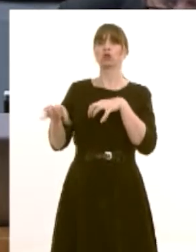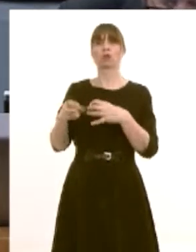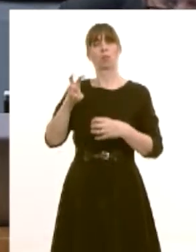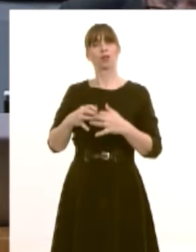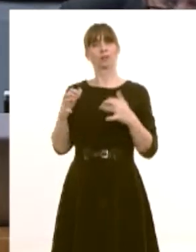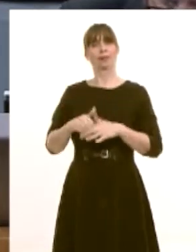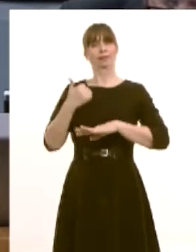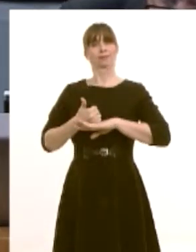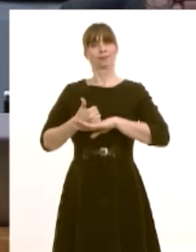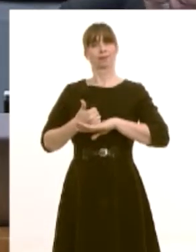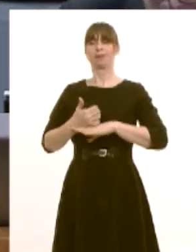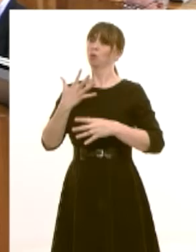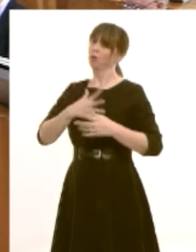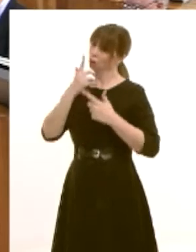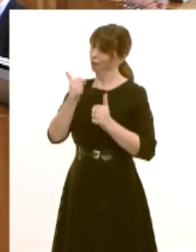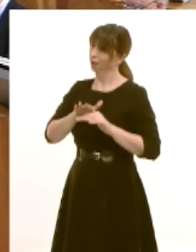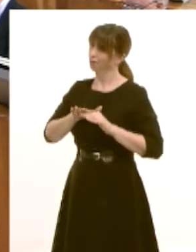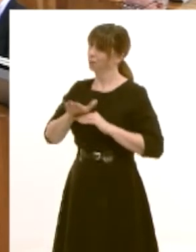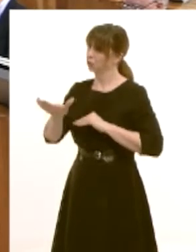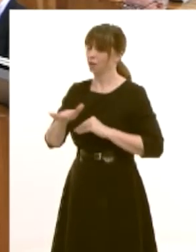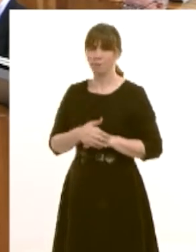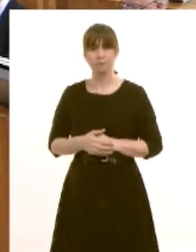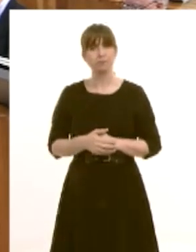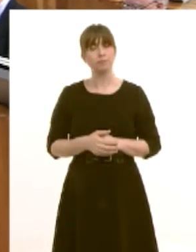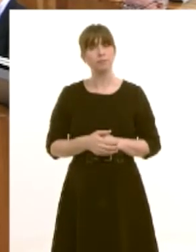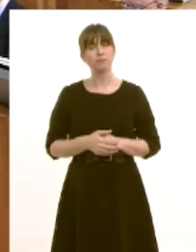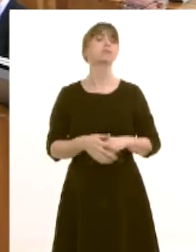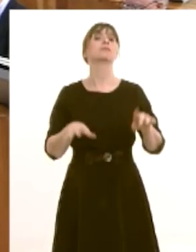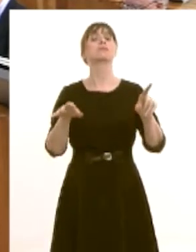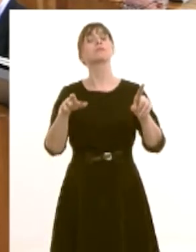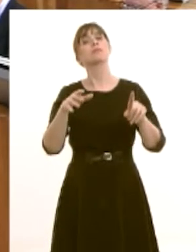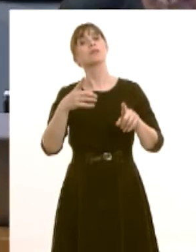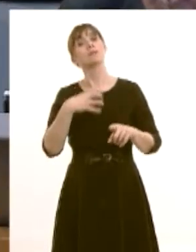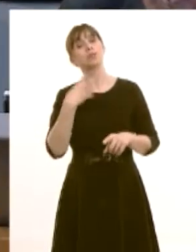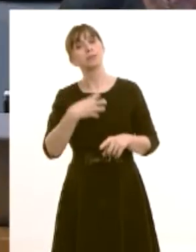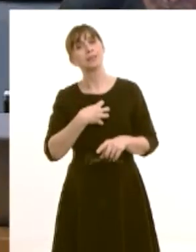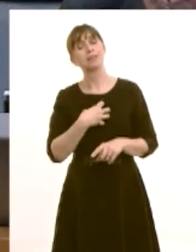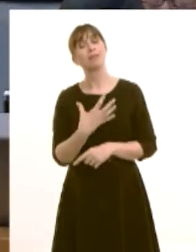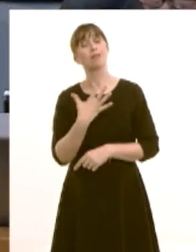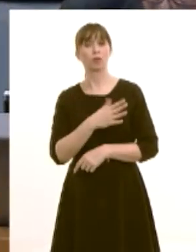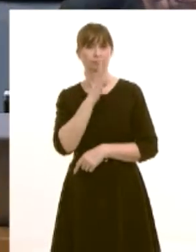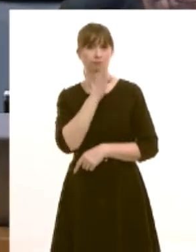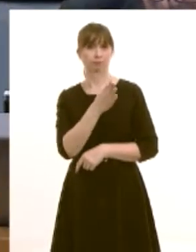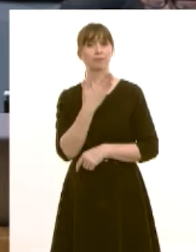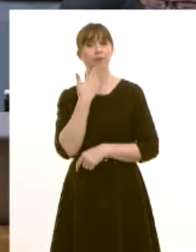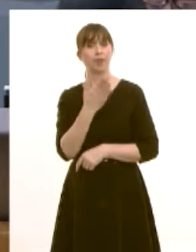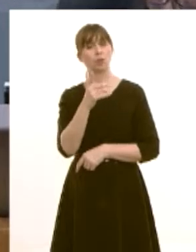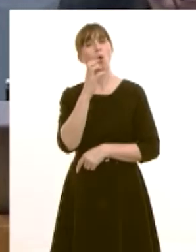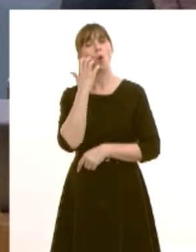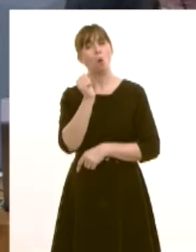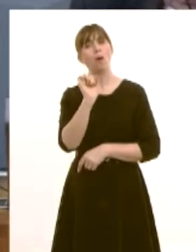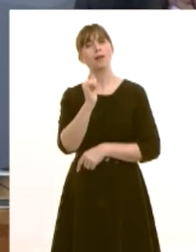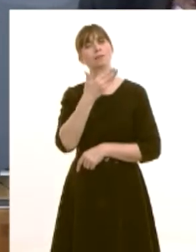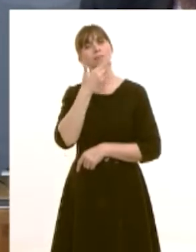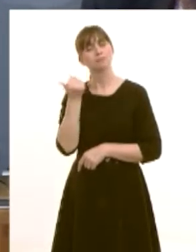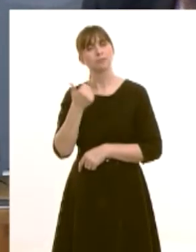well in their future endeavors too uh first minister could i thank you for the personal kindness in which you have always shown me